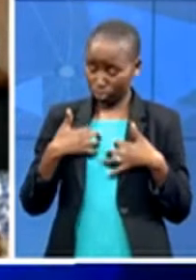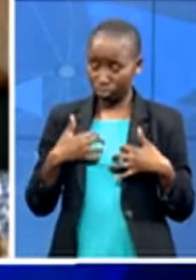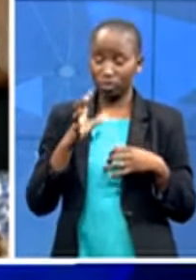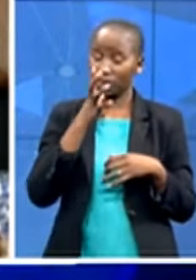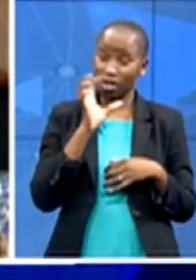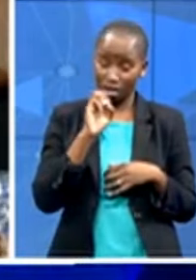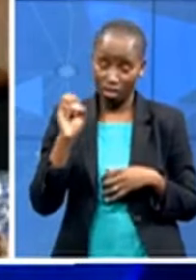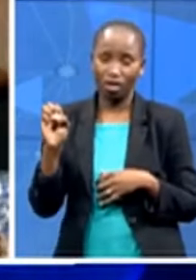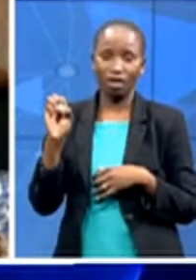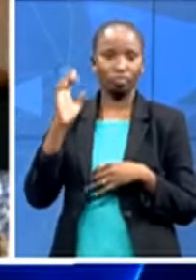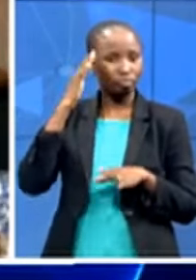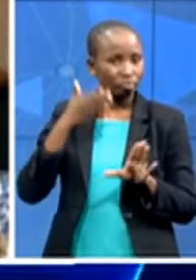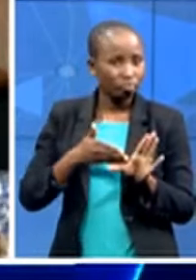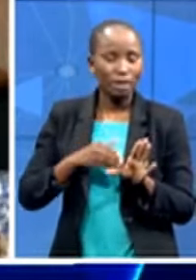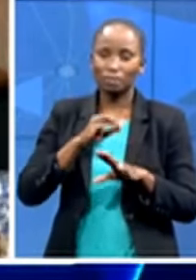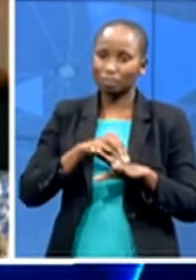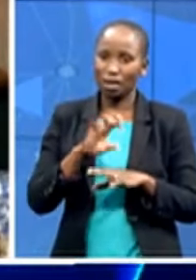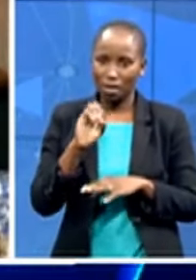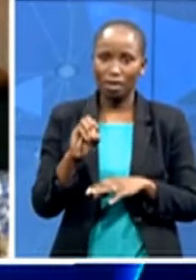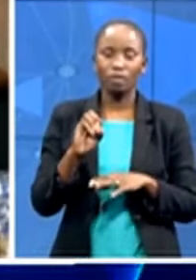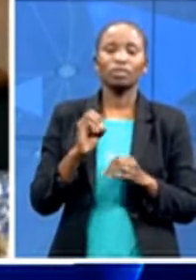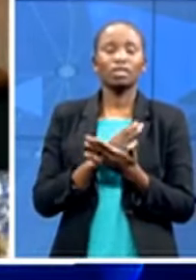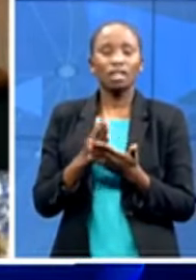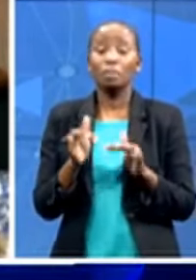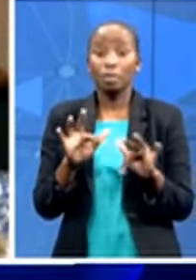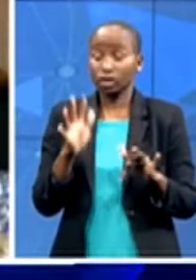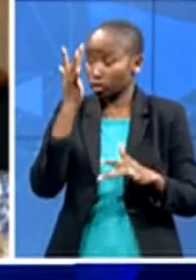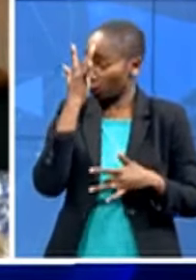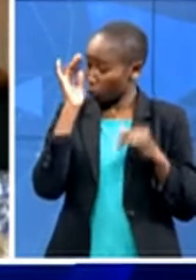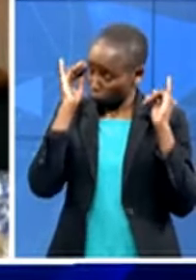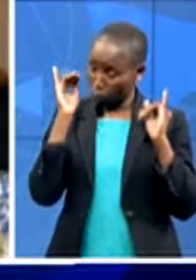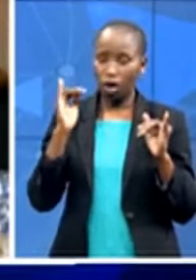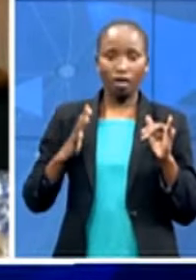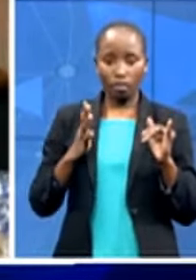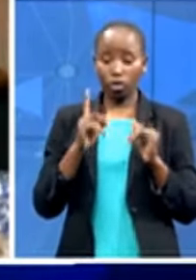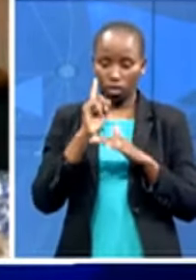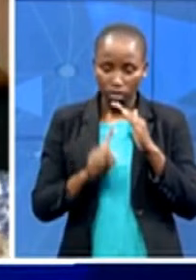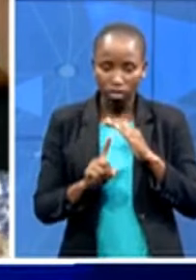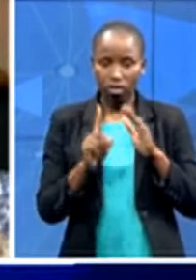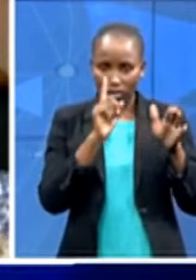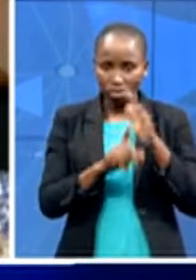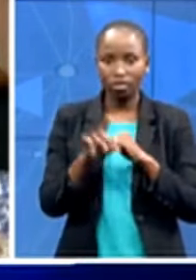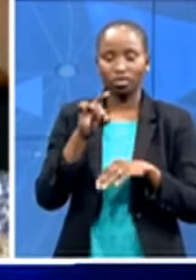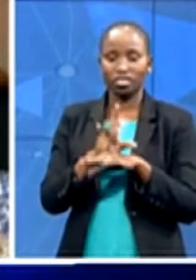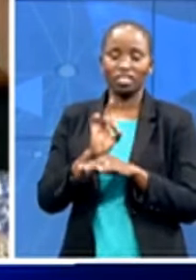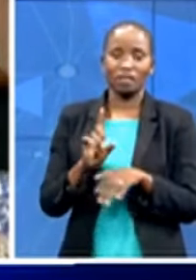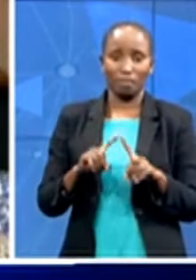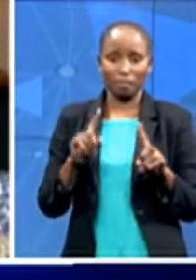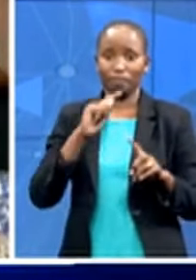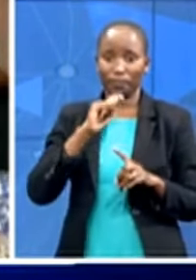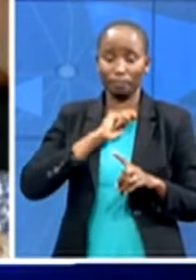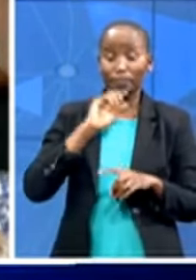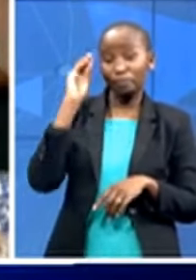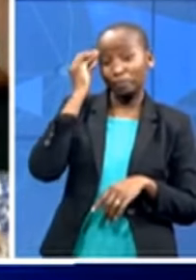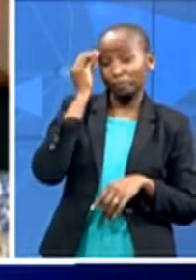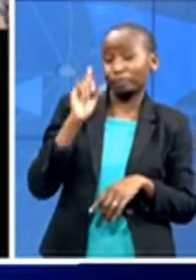very ill patients that i'm needing to see as well so i've yeah it's been very very interesting having to actually implement that with myself